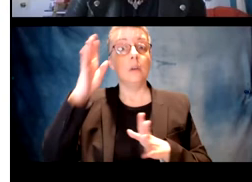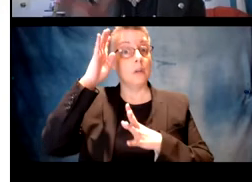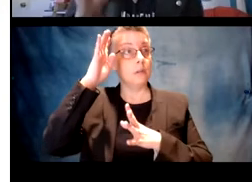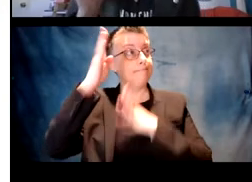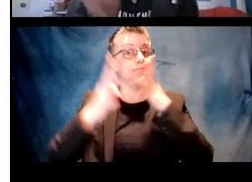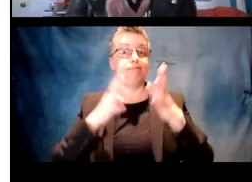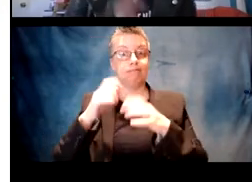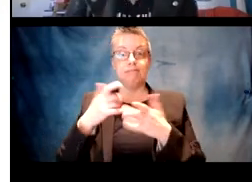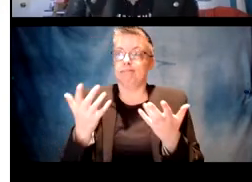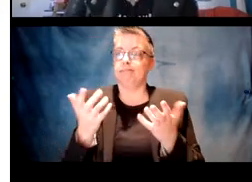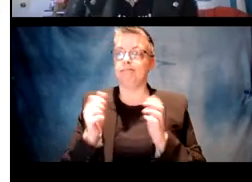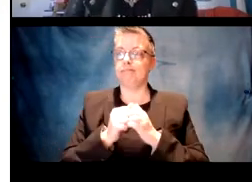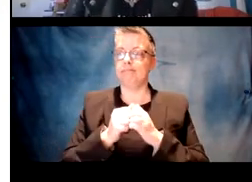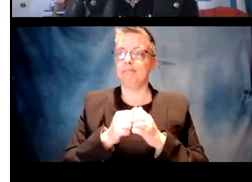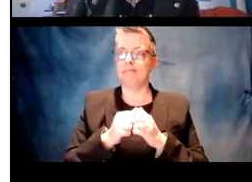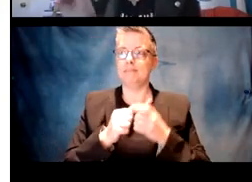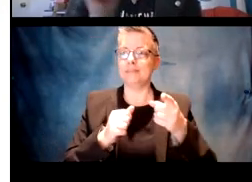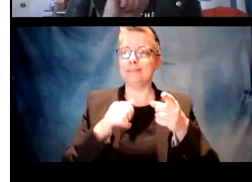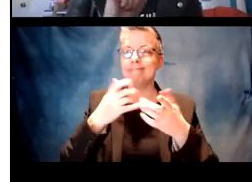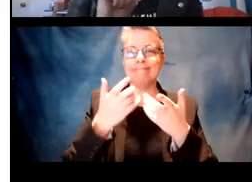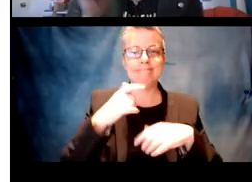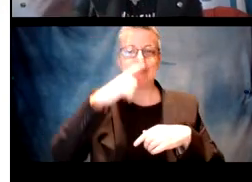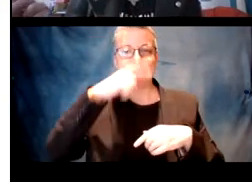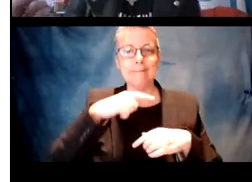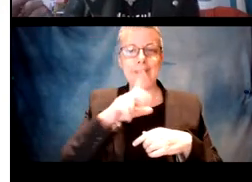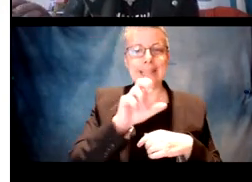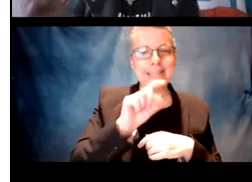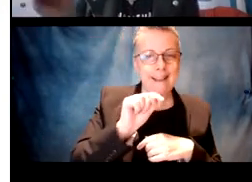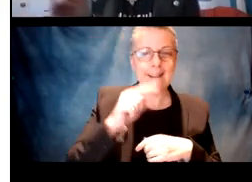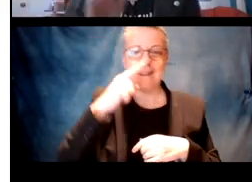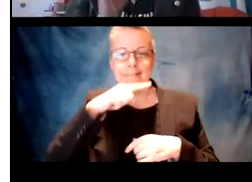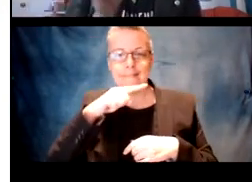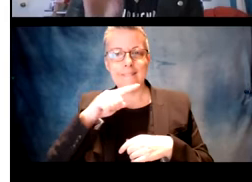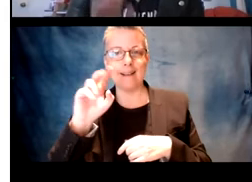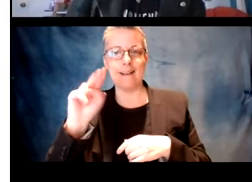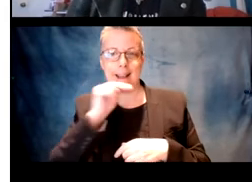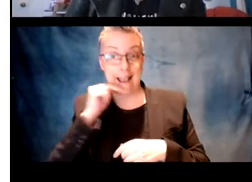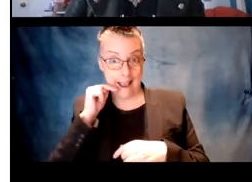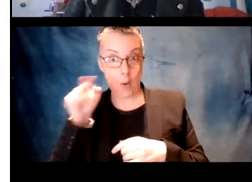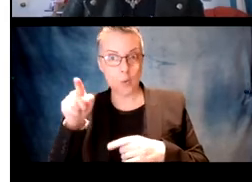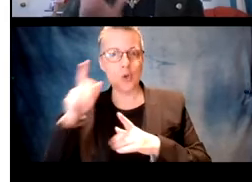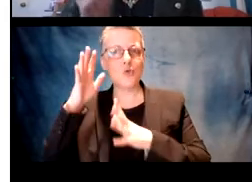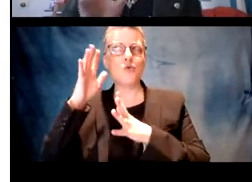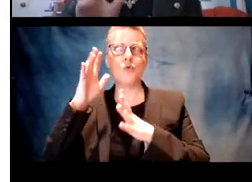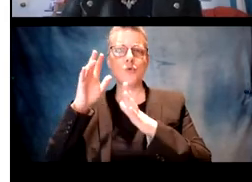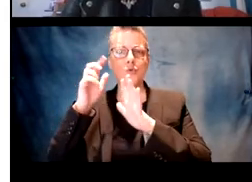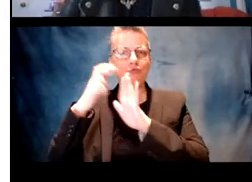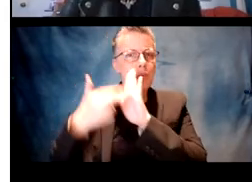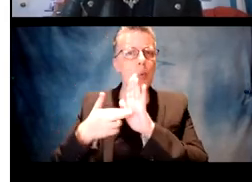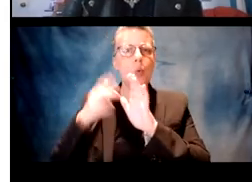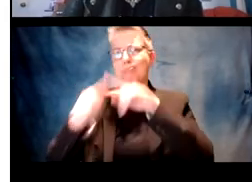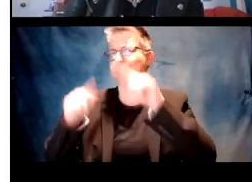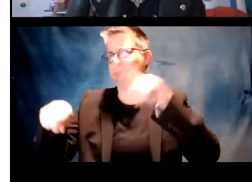give them an artificial language where they create inconsistencies between the nonce or the fake